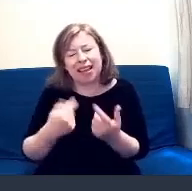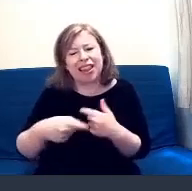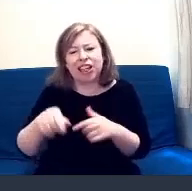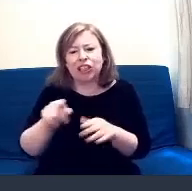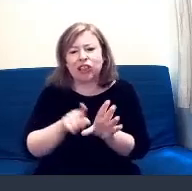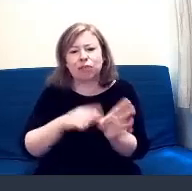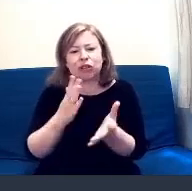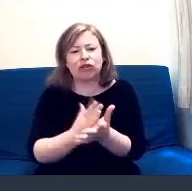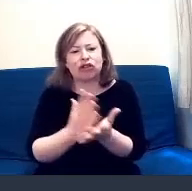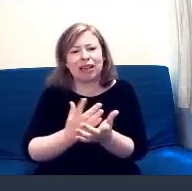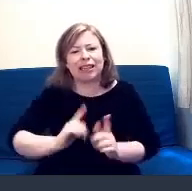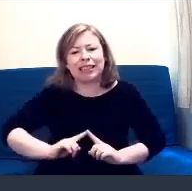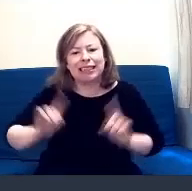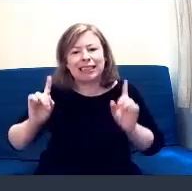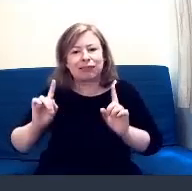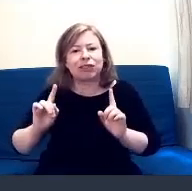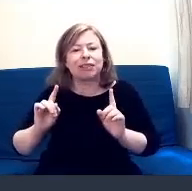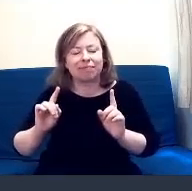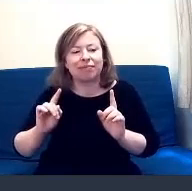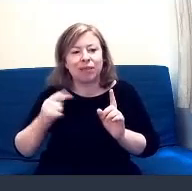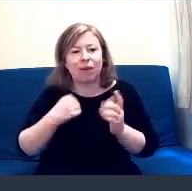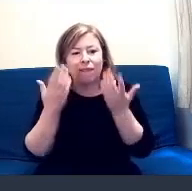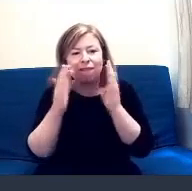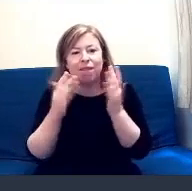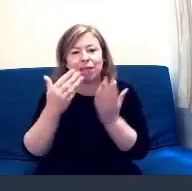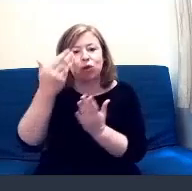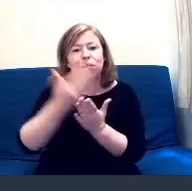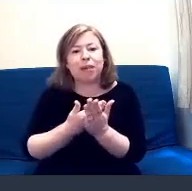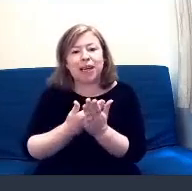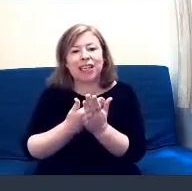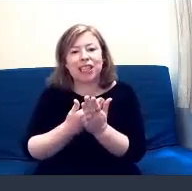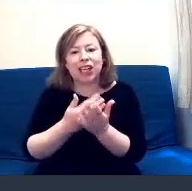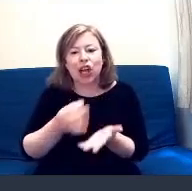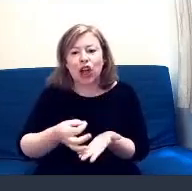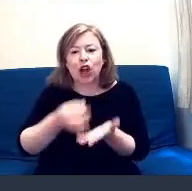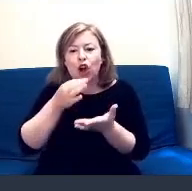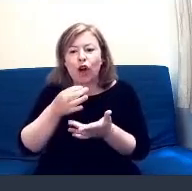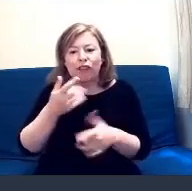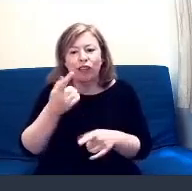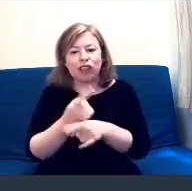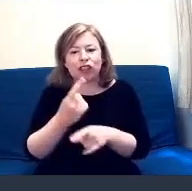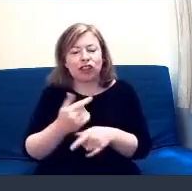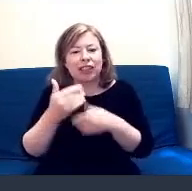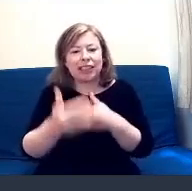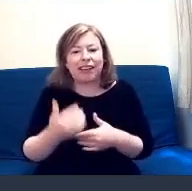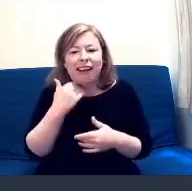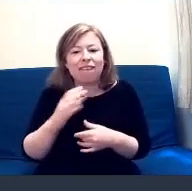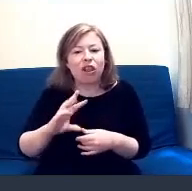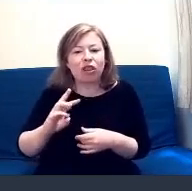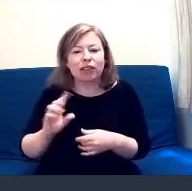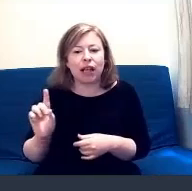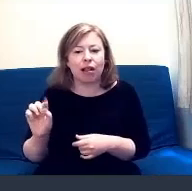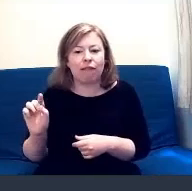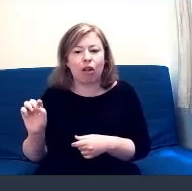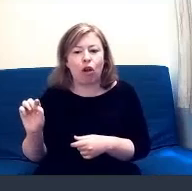Facebook page that we have a coffee and chat session every Thursday at 11 o'clock. And the themes and topics can vary depending on